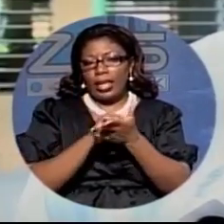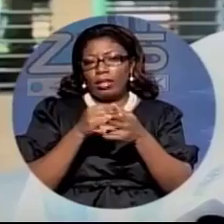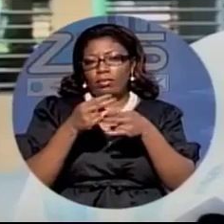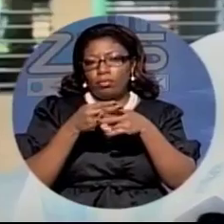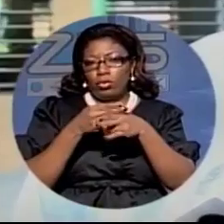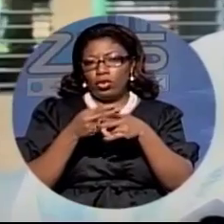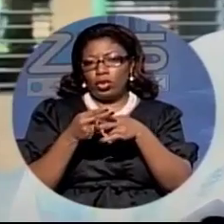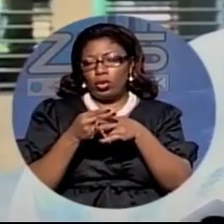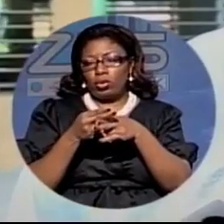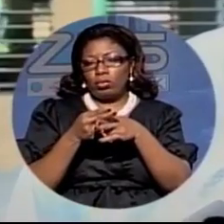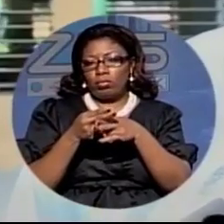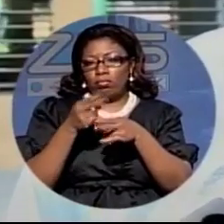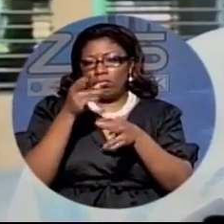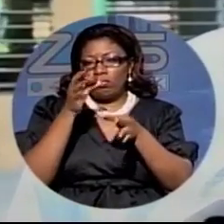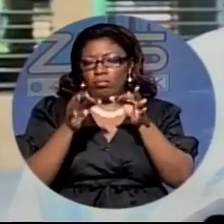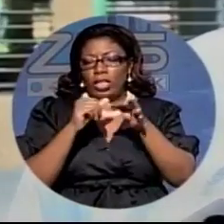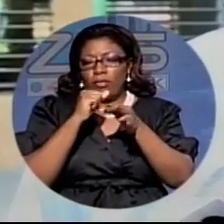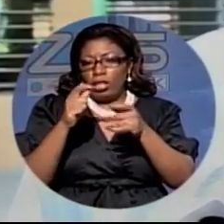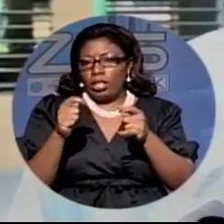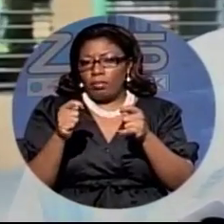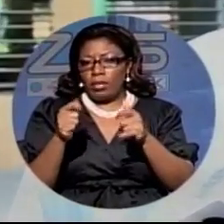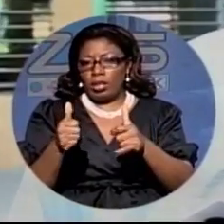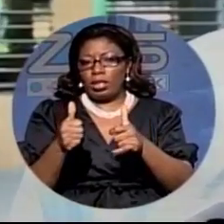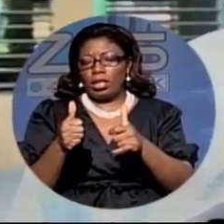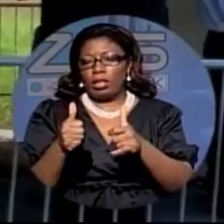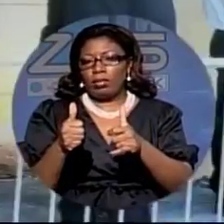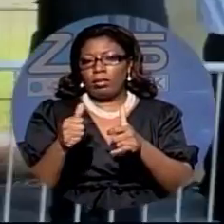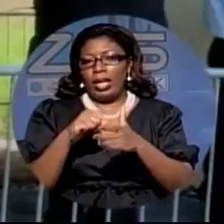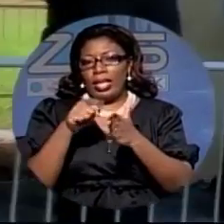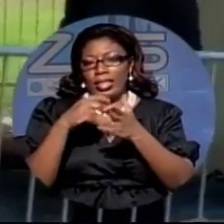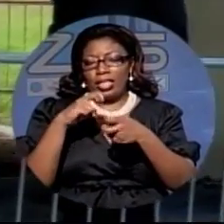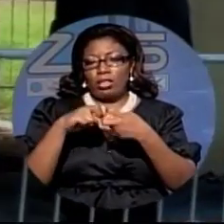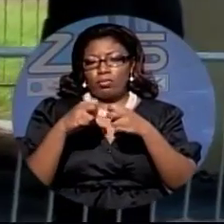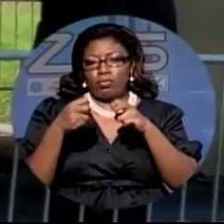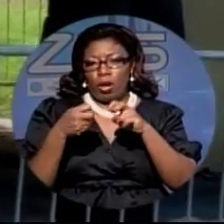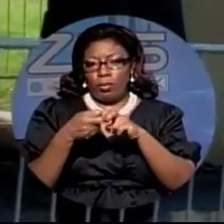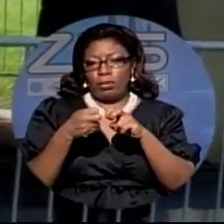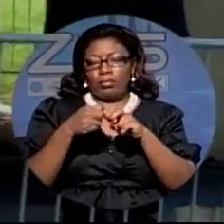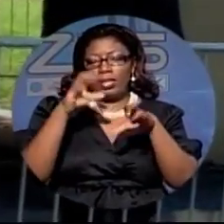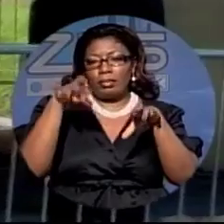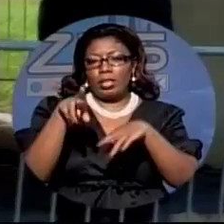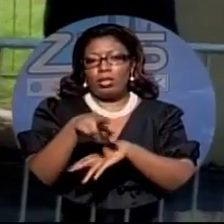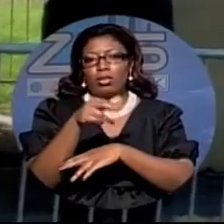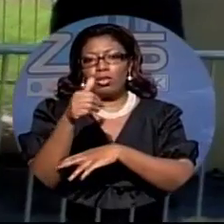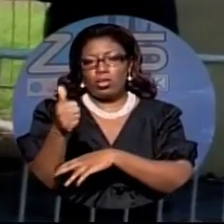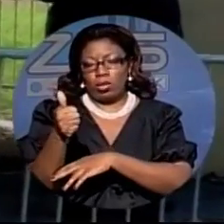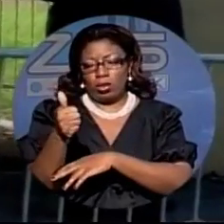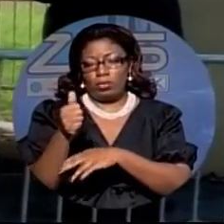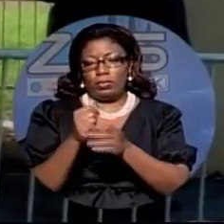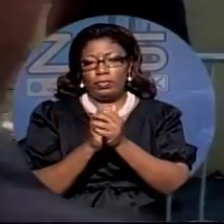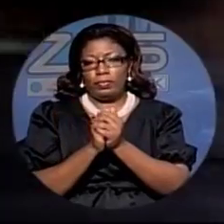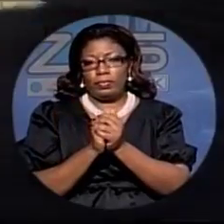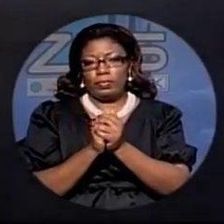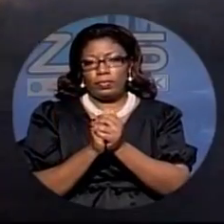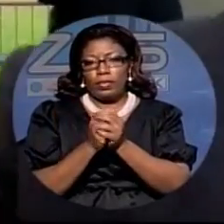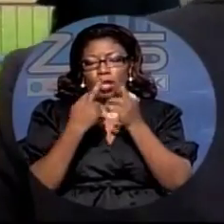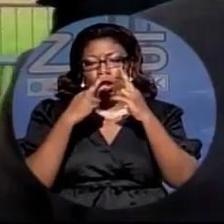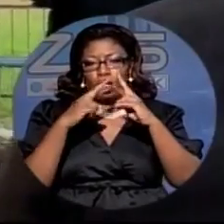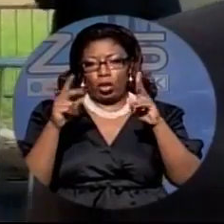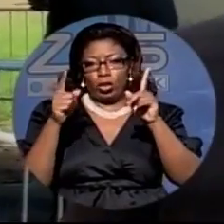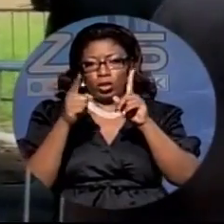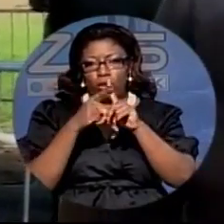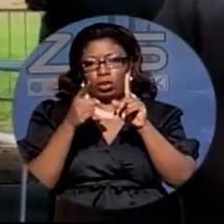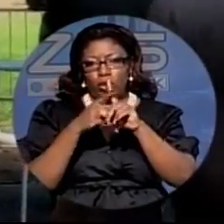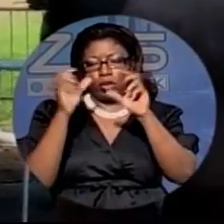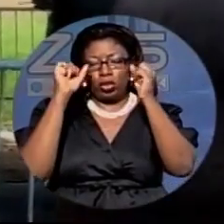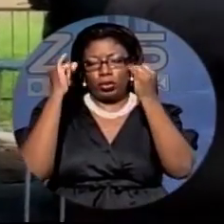if not immediately this problem would be corrected so that we can have security on our campus 24 hours a day according to the district superintendent